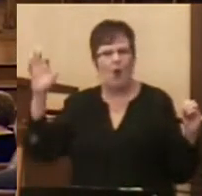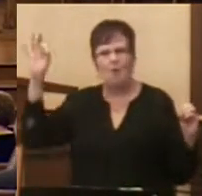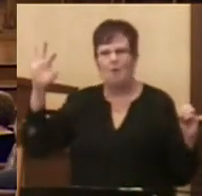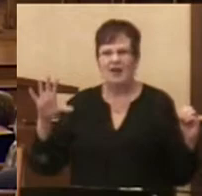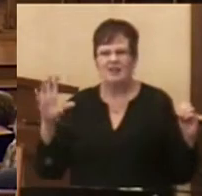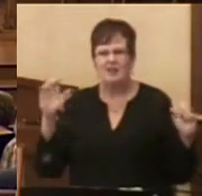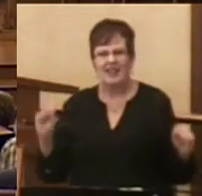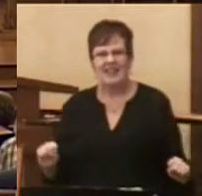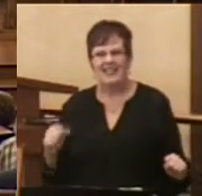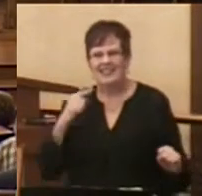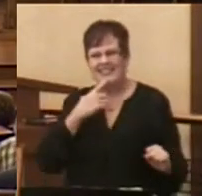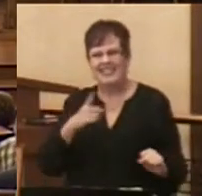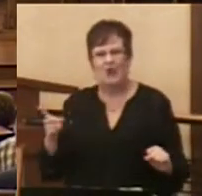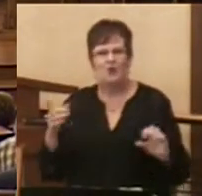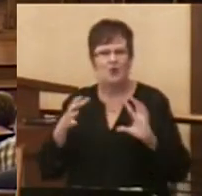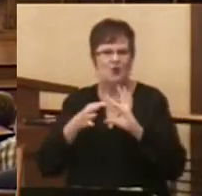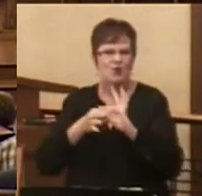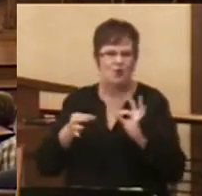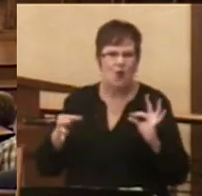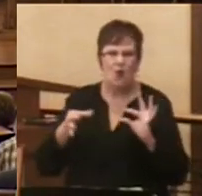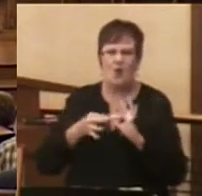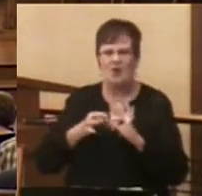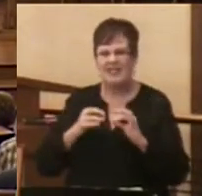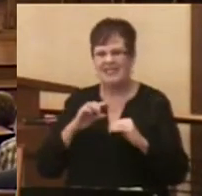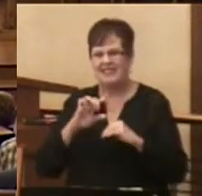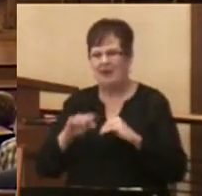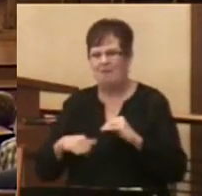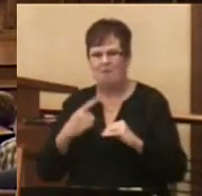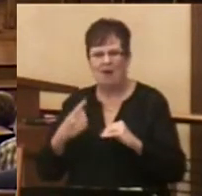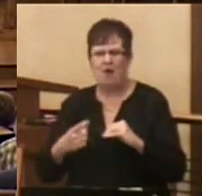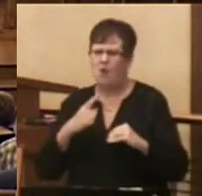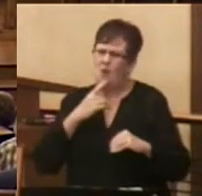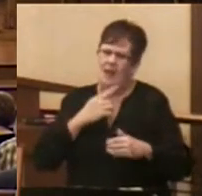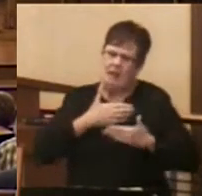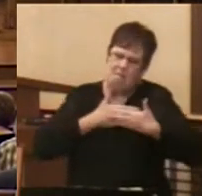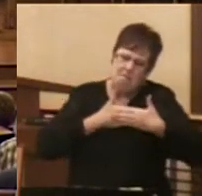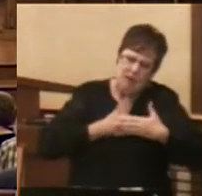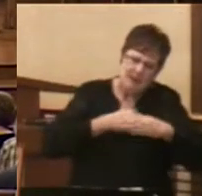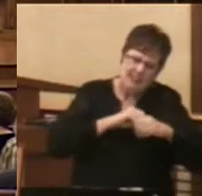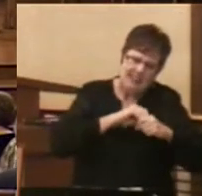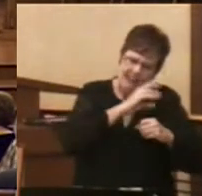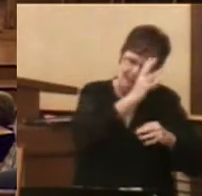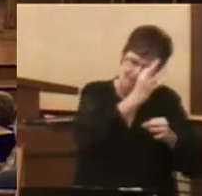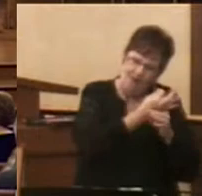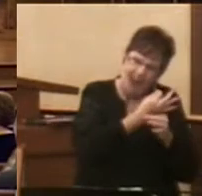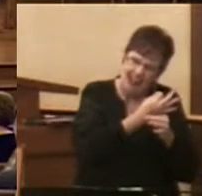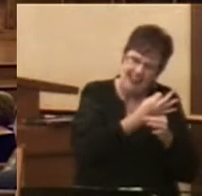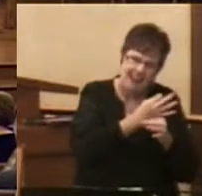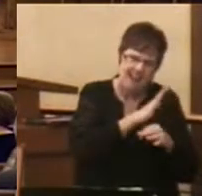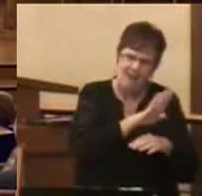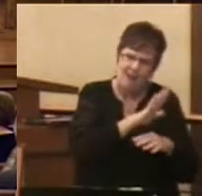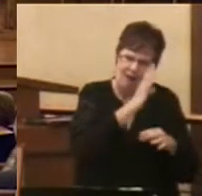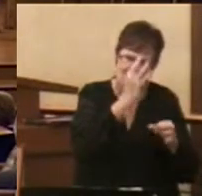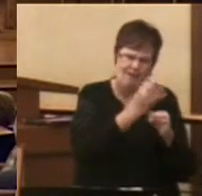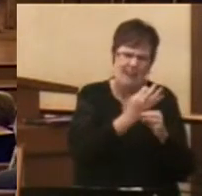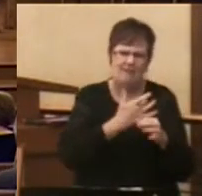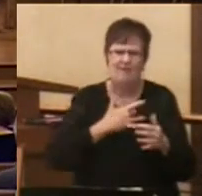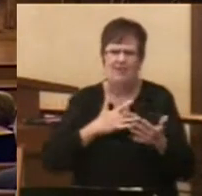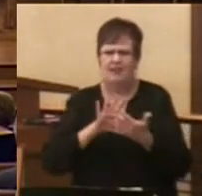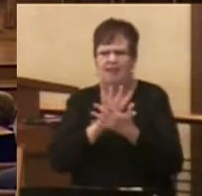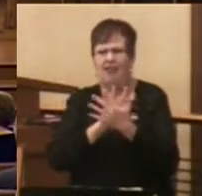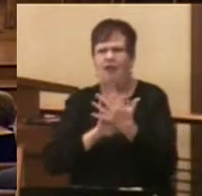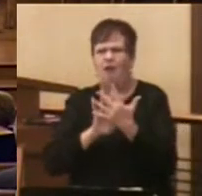tell you stories of people who are infants in the faith who have not had their faith clouded